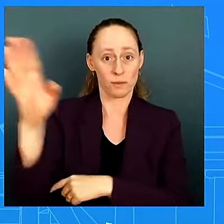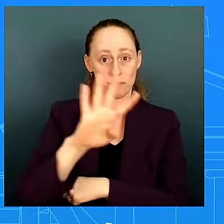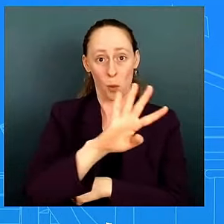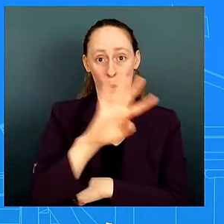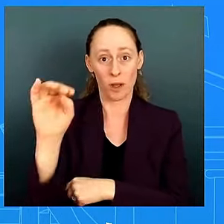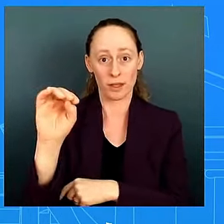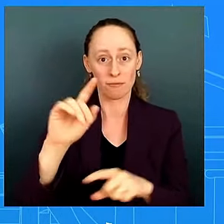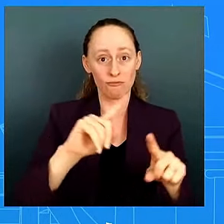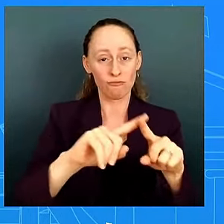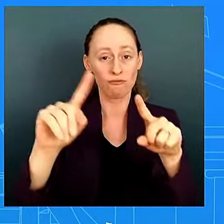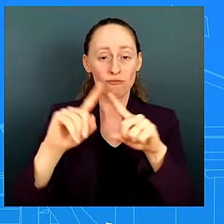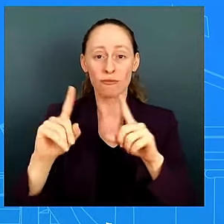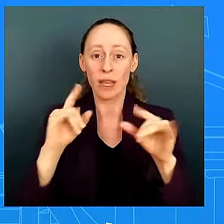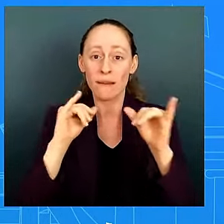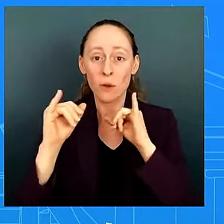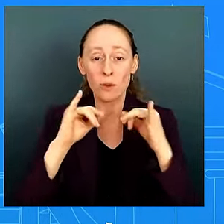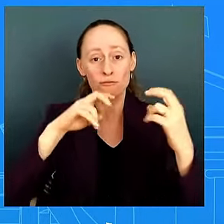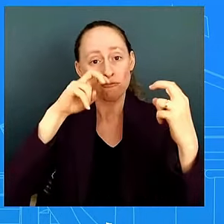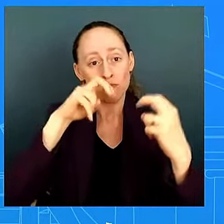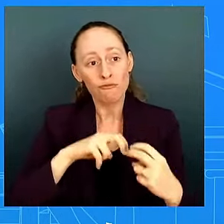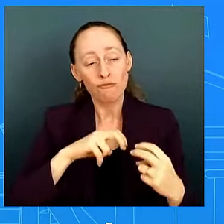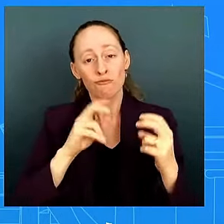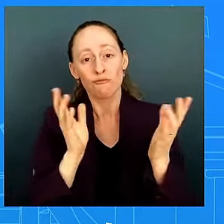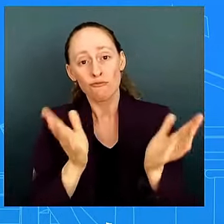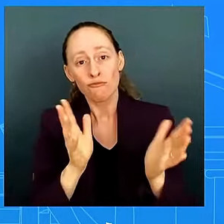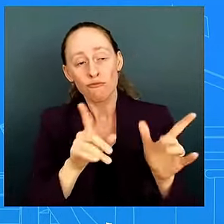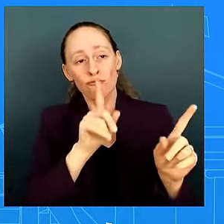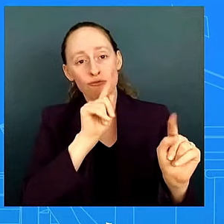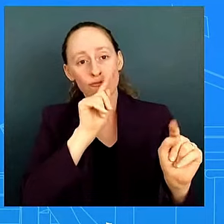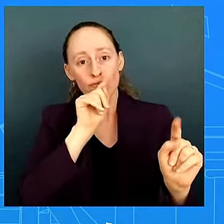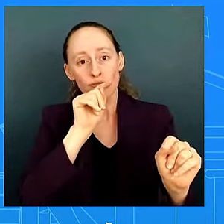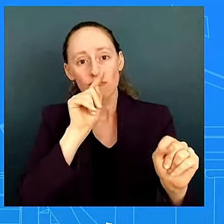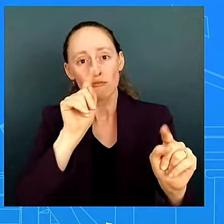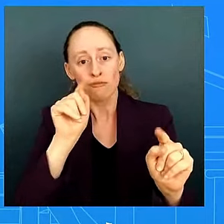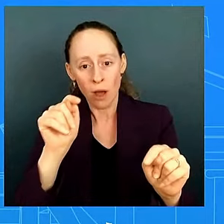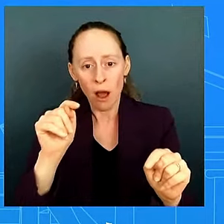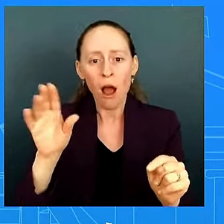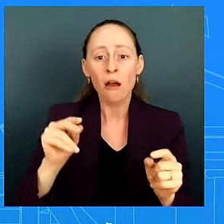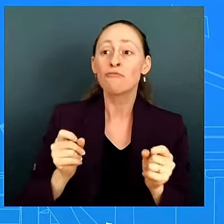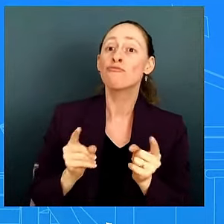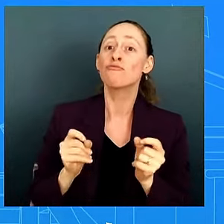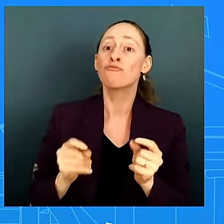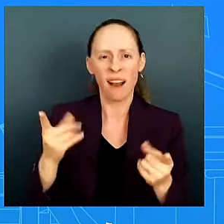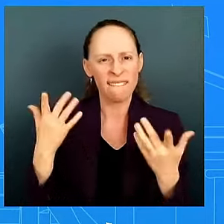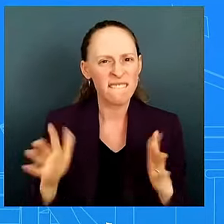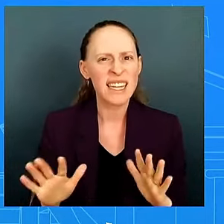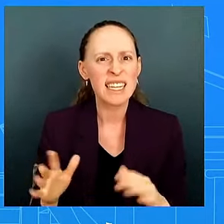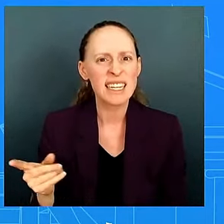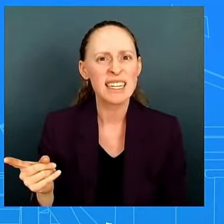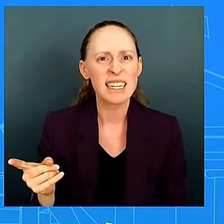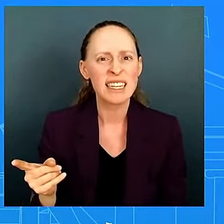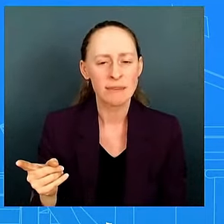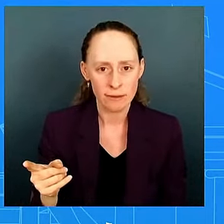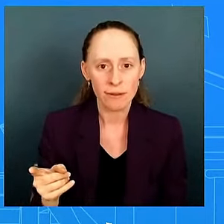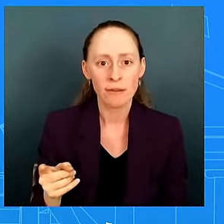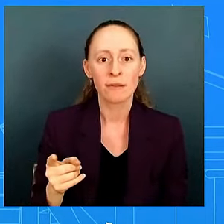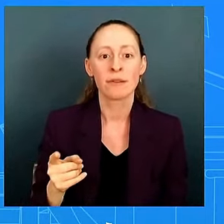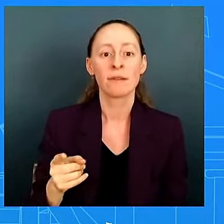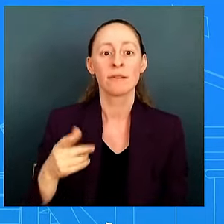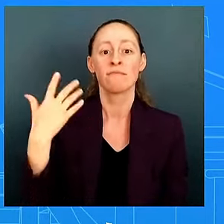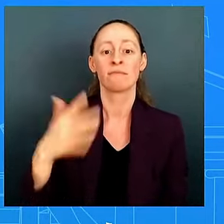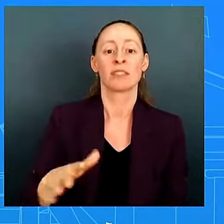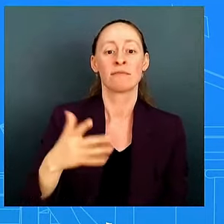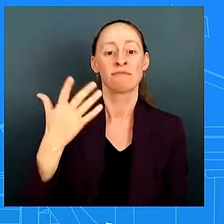he has done more than 500 gaggles right uh of course unscripted talking directly to many of you